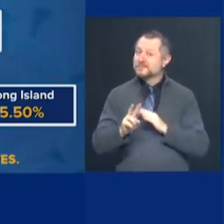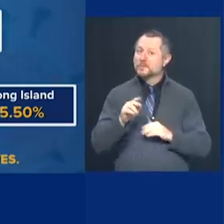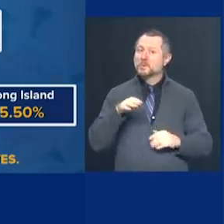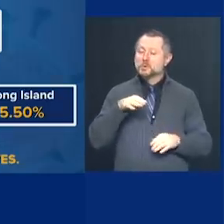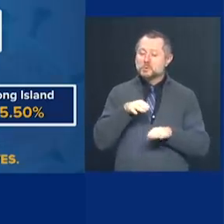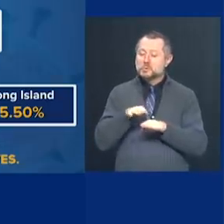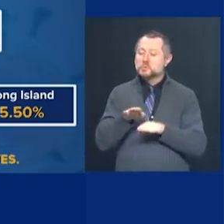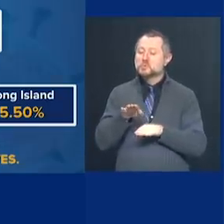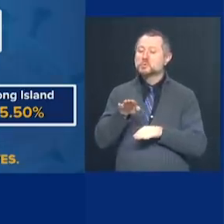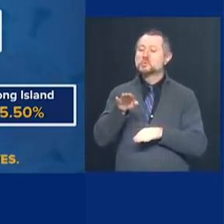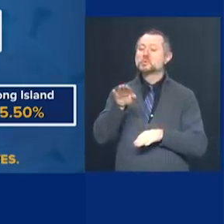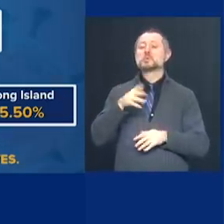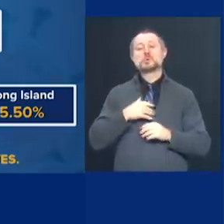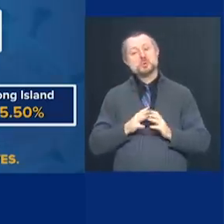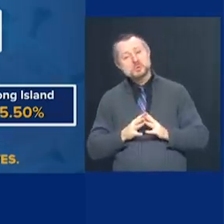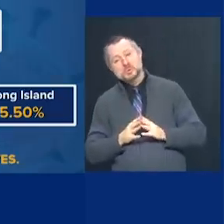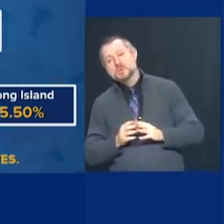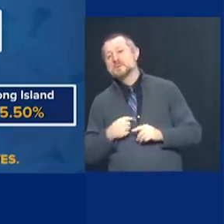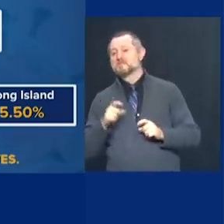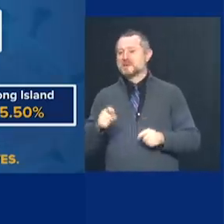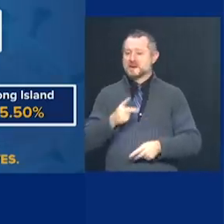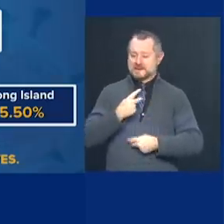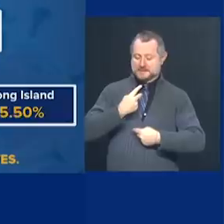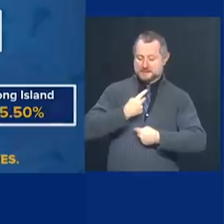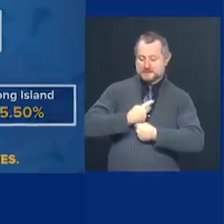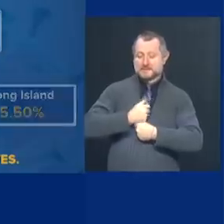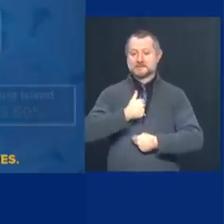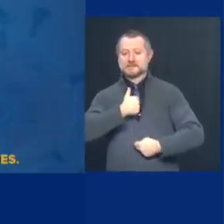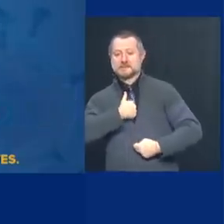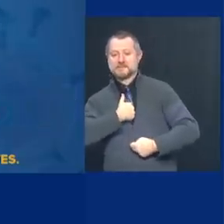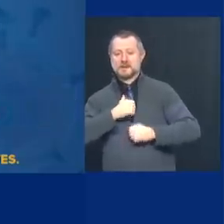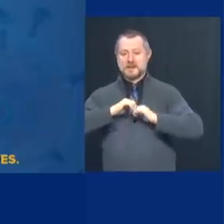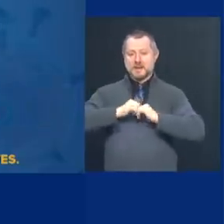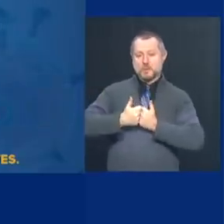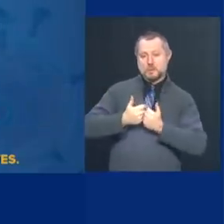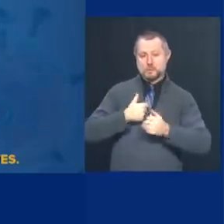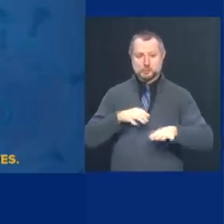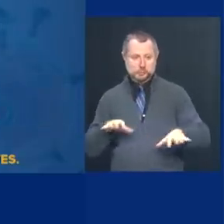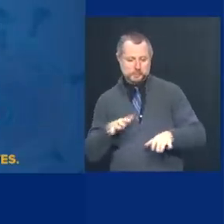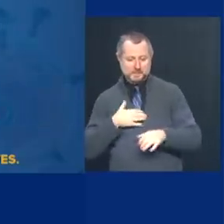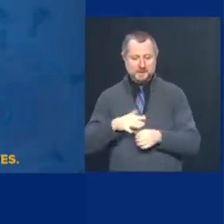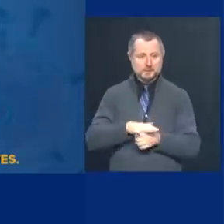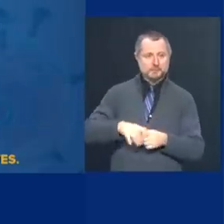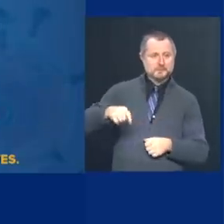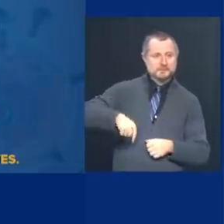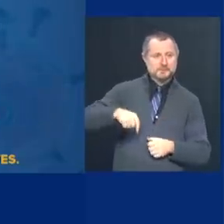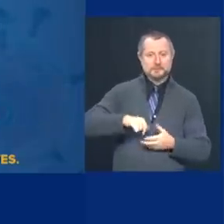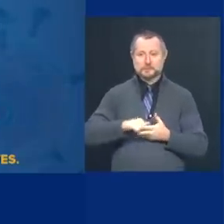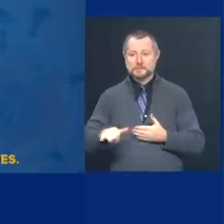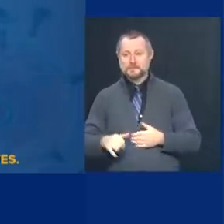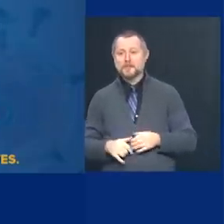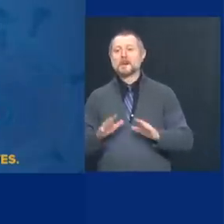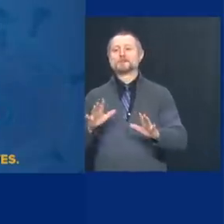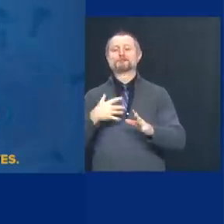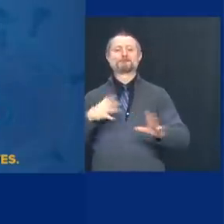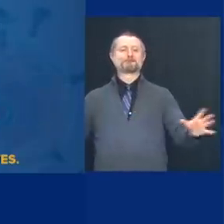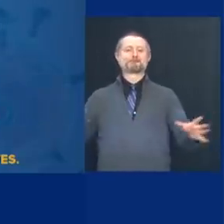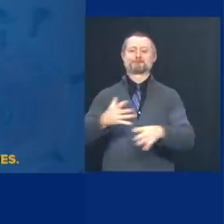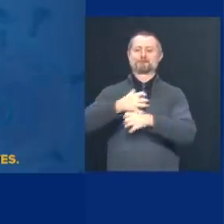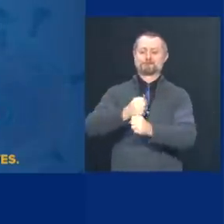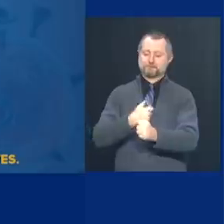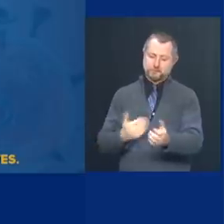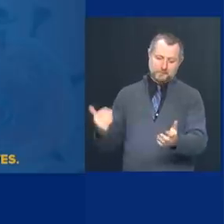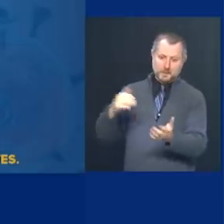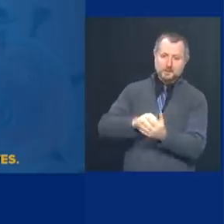contest at the end of the day. It's how you're doing in your state. So to recap, we're going to monitor the